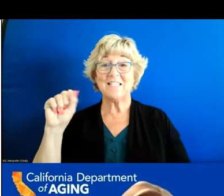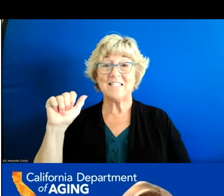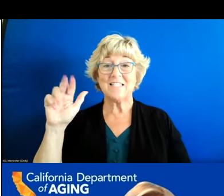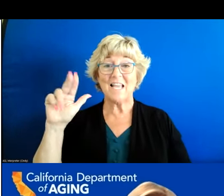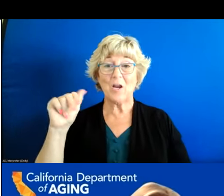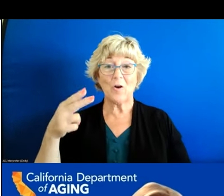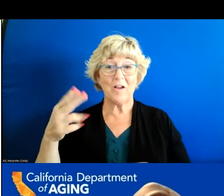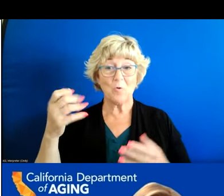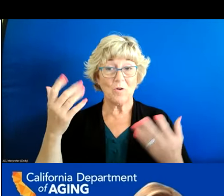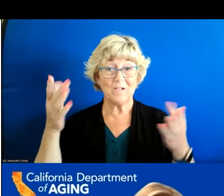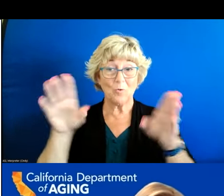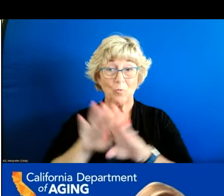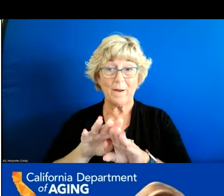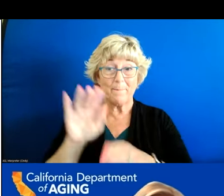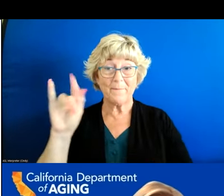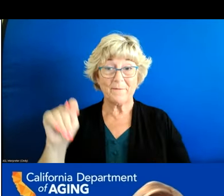wrap us up here